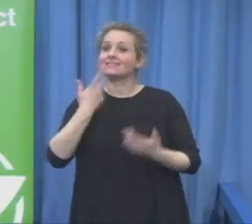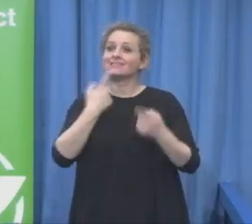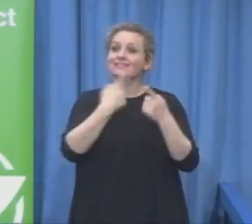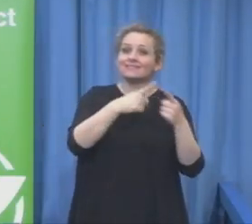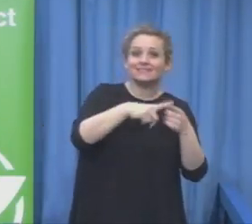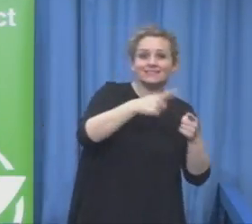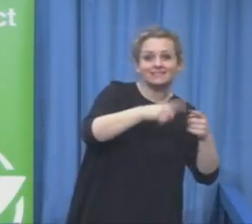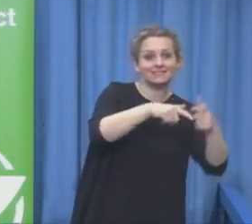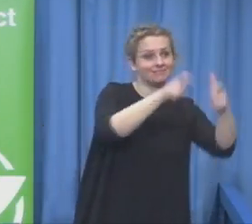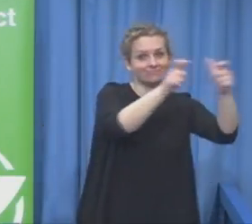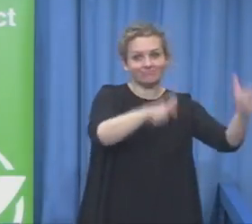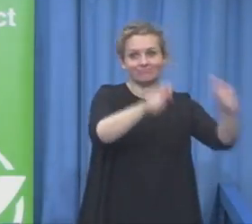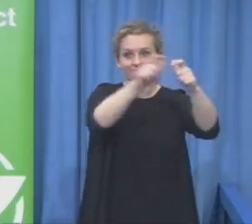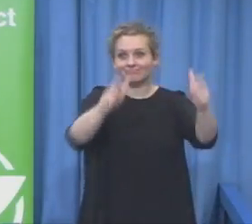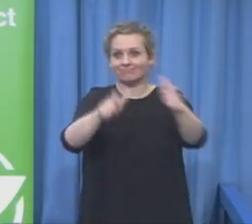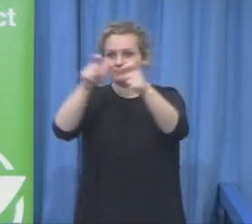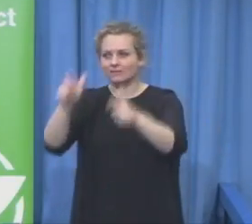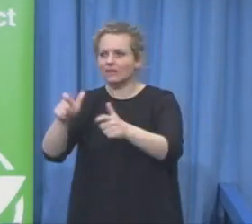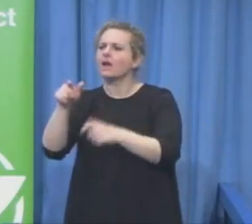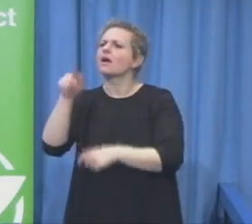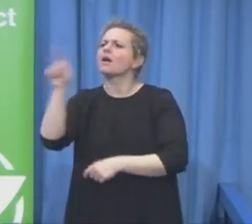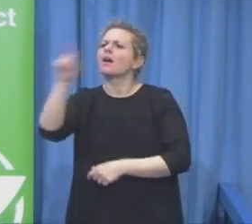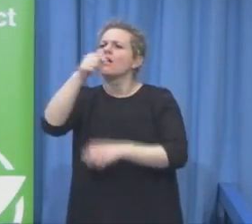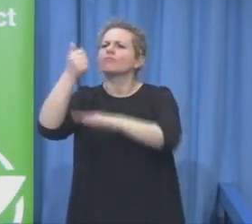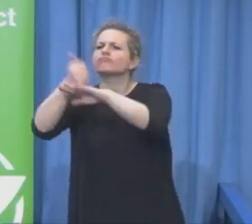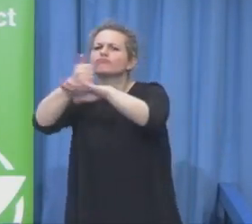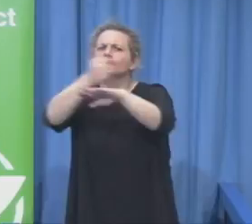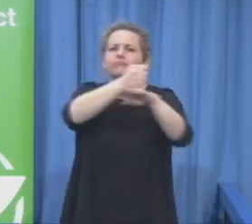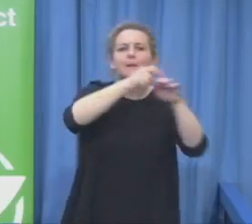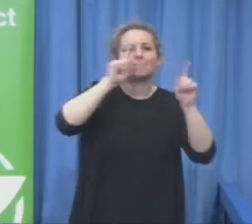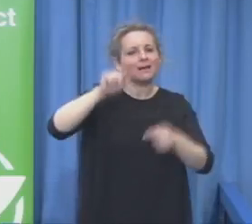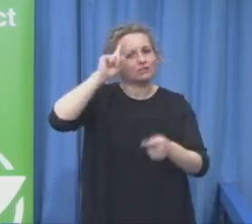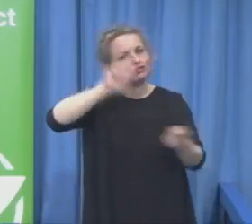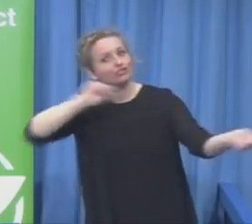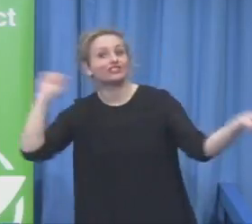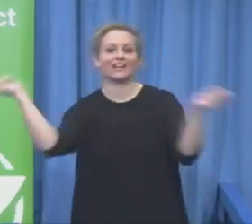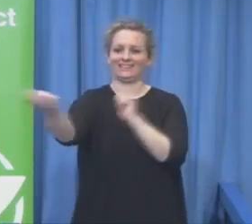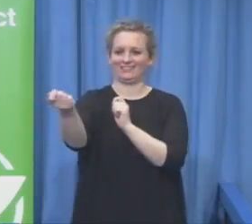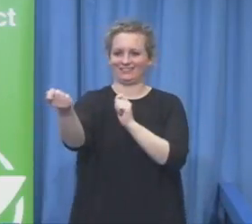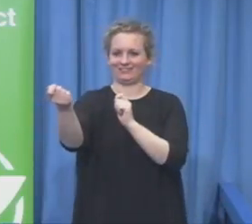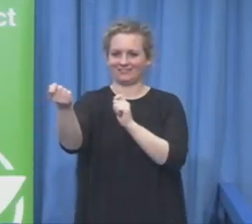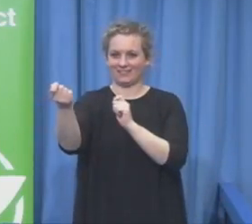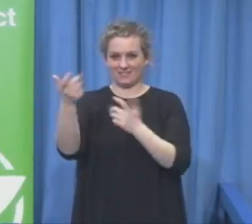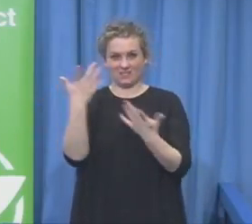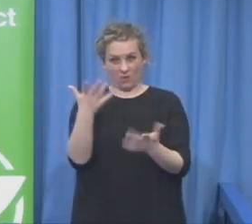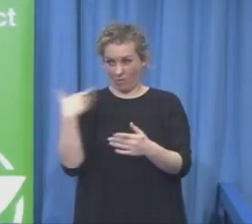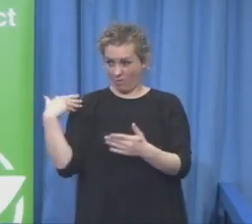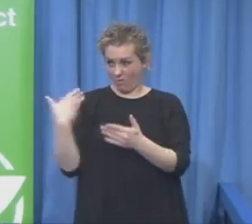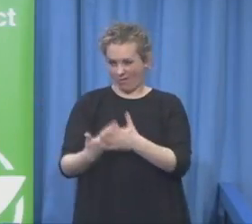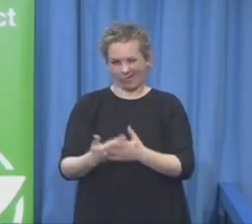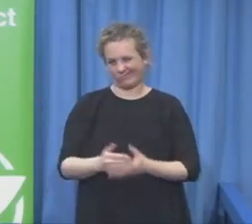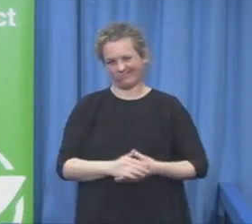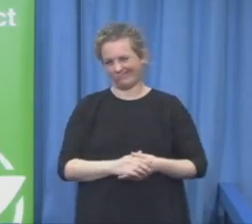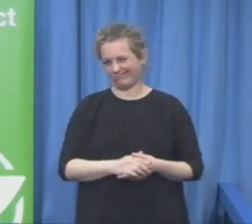tell other people how to change their mind. So I think all my colleagues here will know lots of